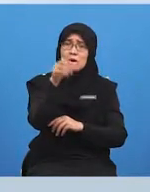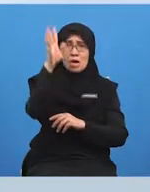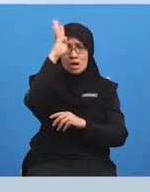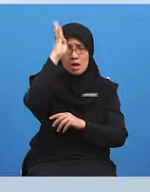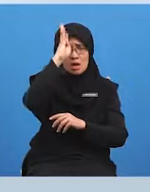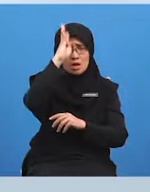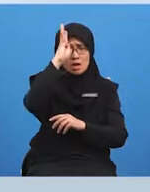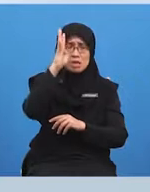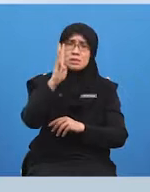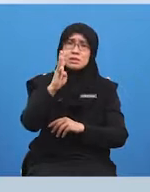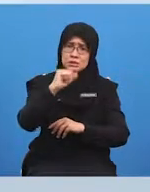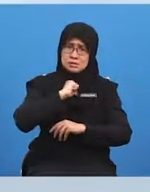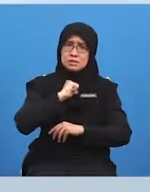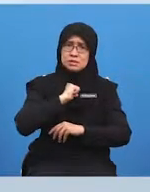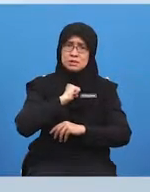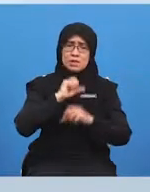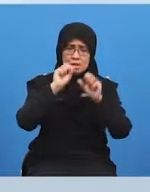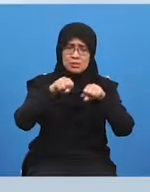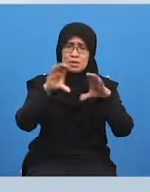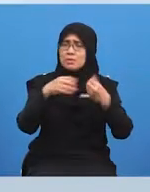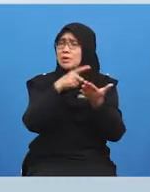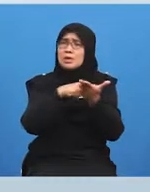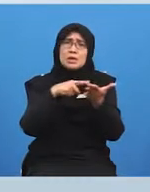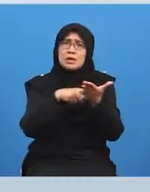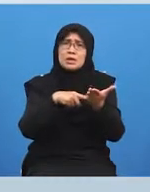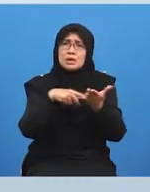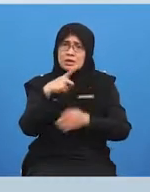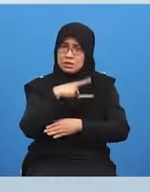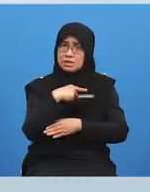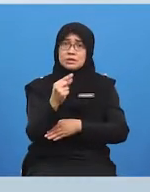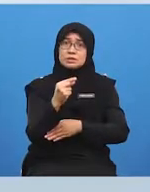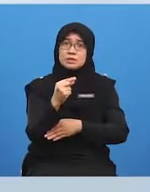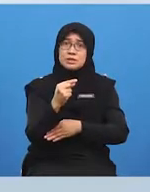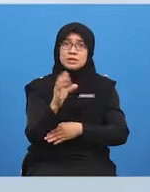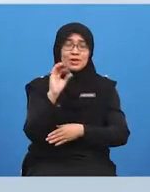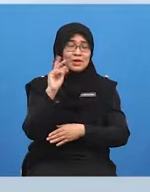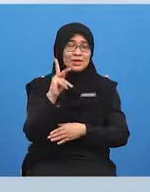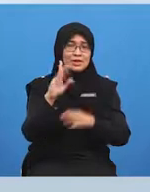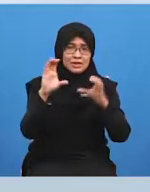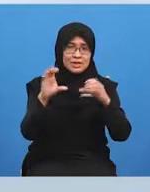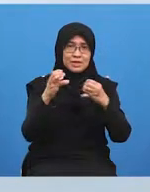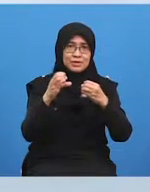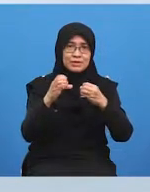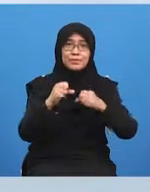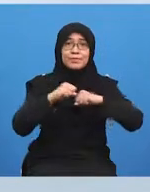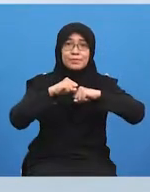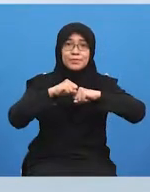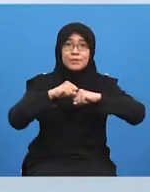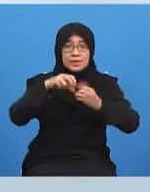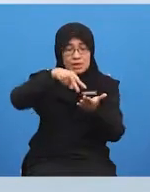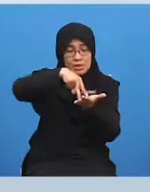you can do whatever you like are you ready let's do it sit on the armchair